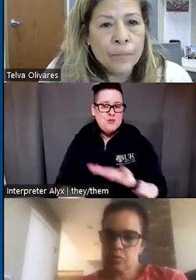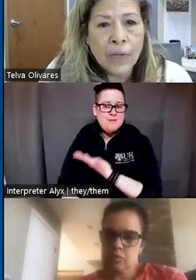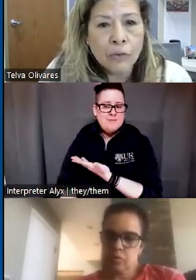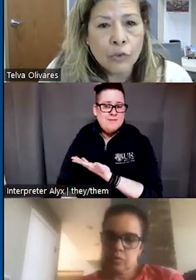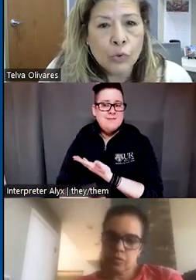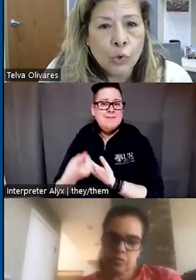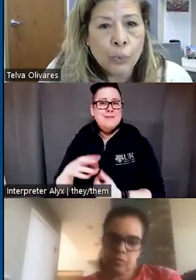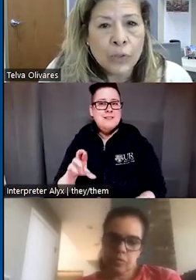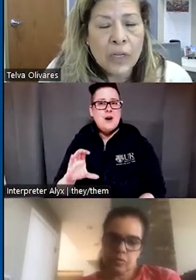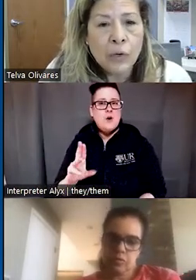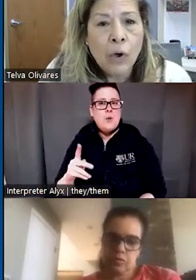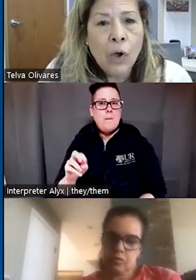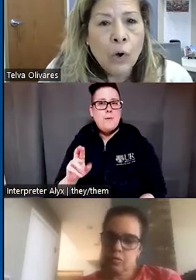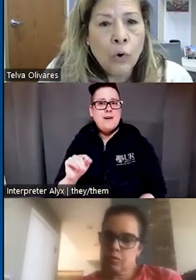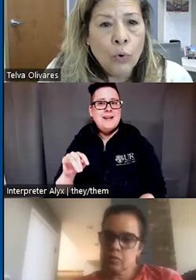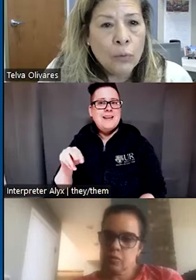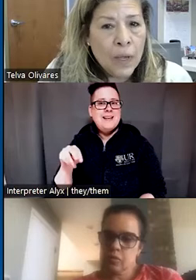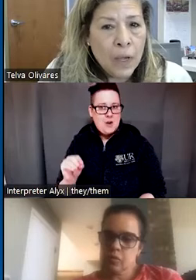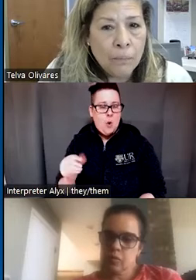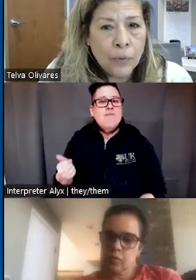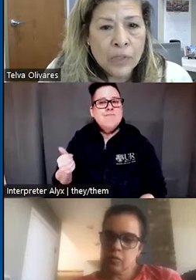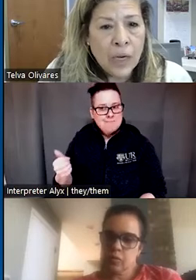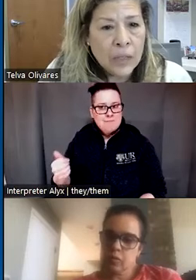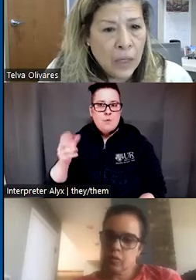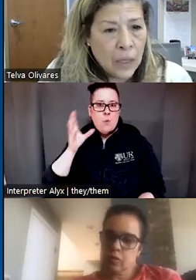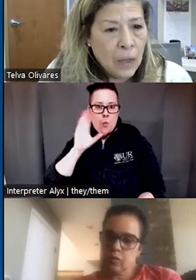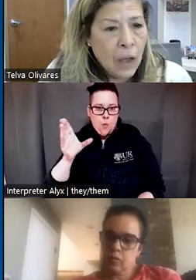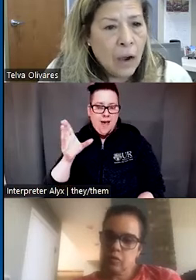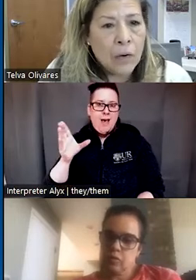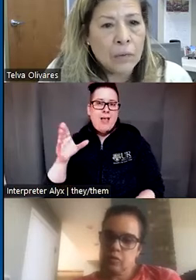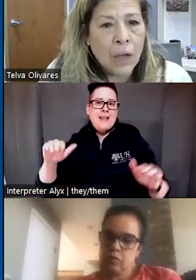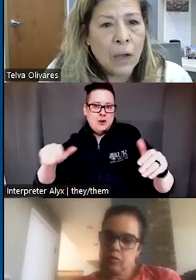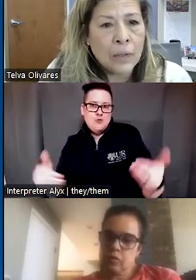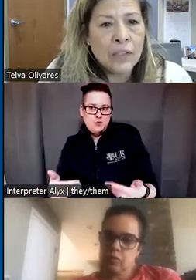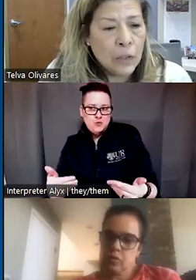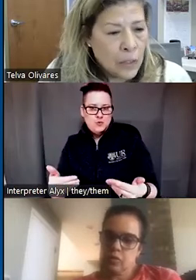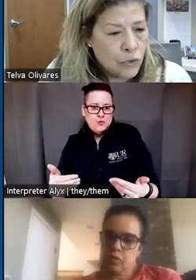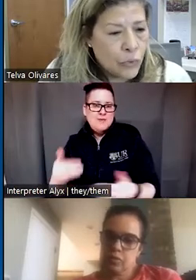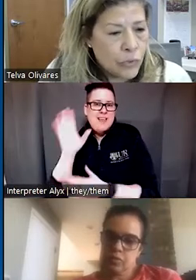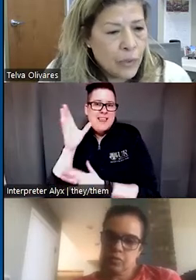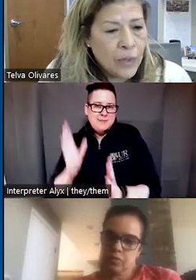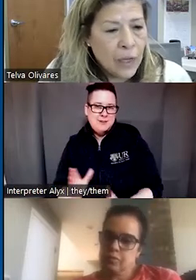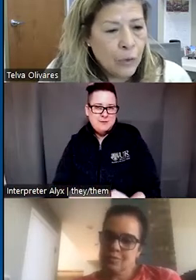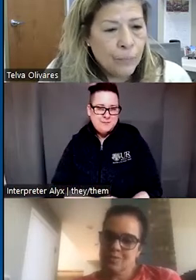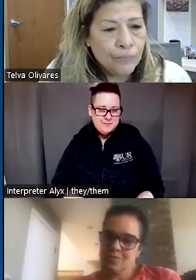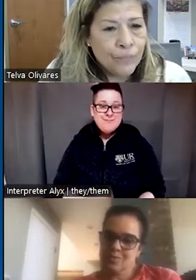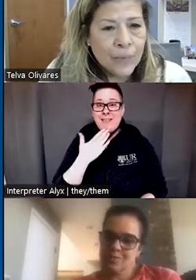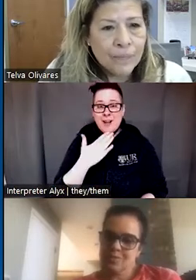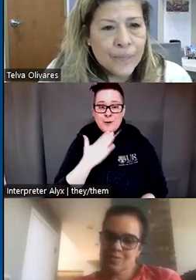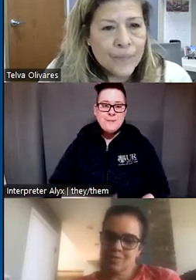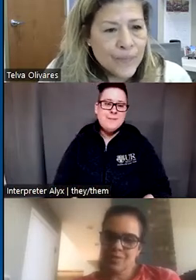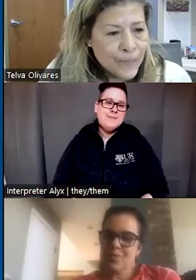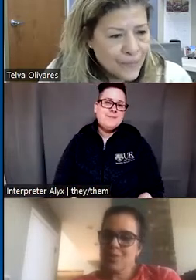Dr. Cupertino, who will be presenting our guest lecturers. Thank you.